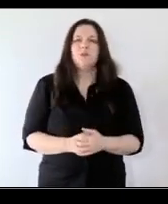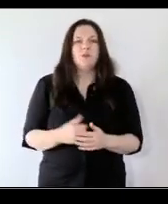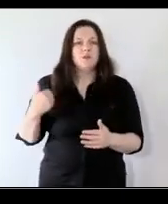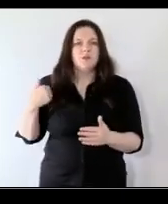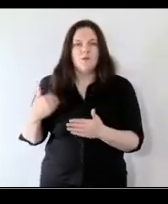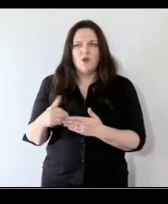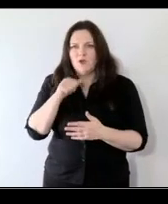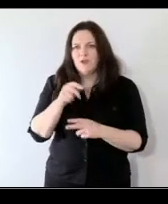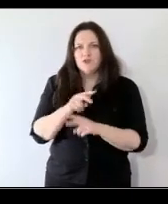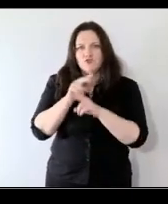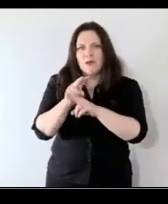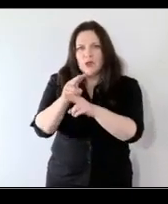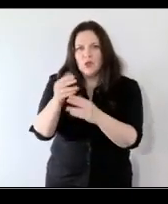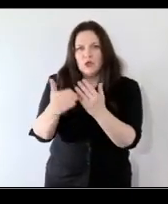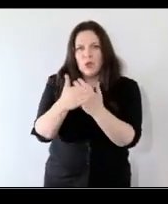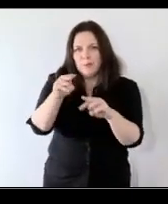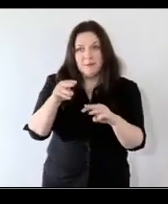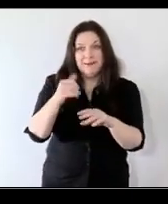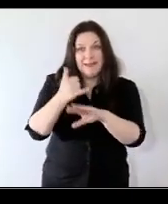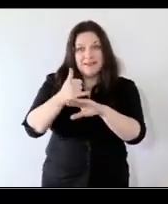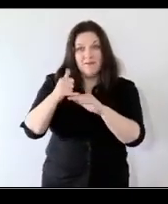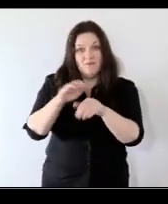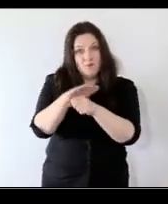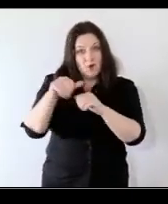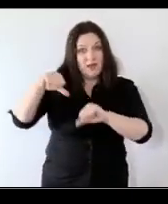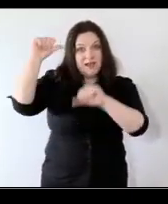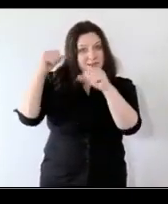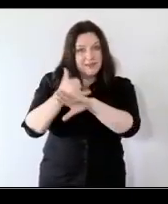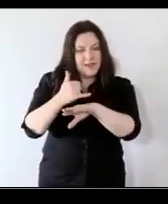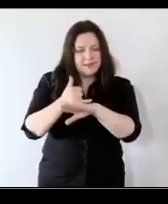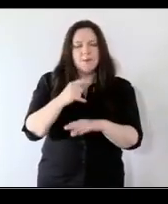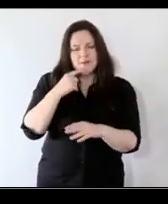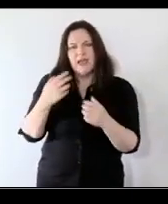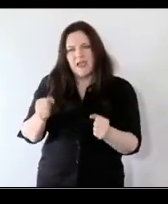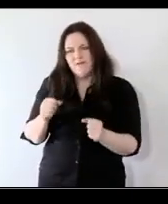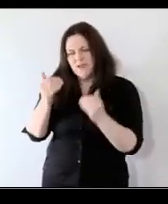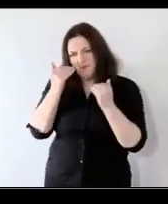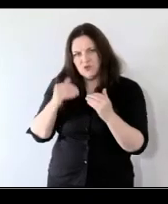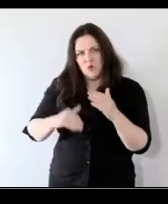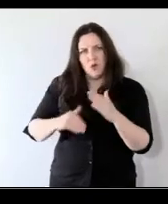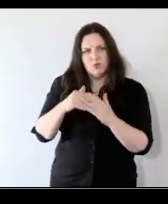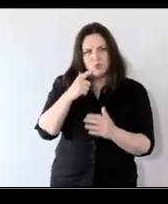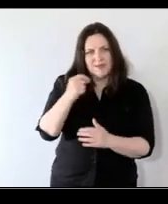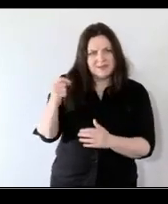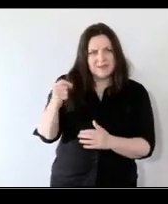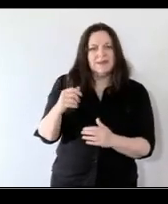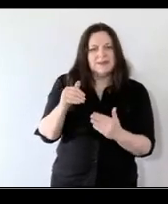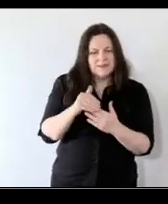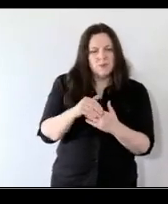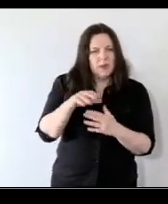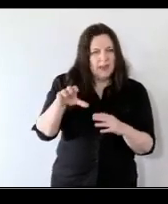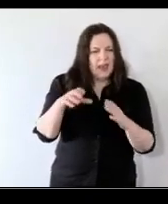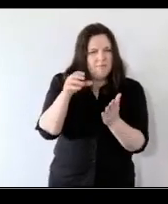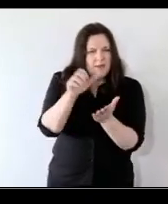uh young people into full adulthood but we are we have information going up to 20 so we can capture